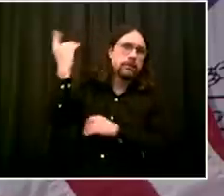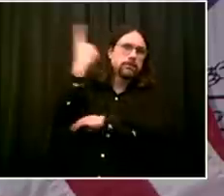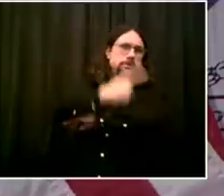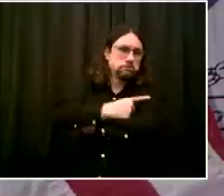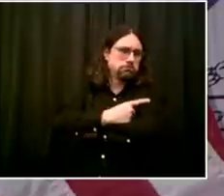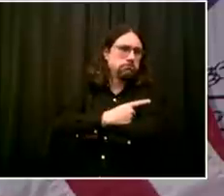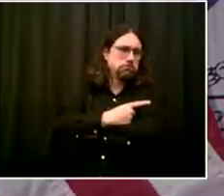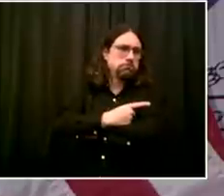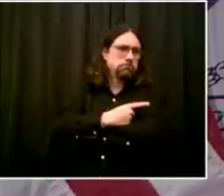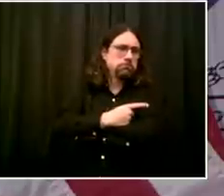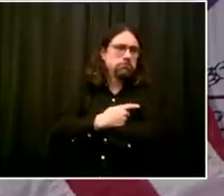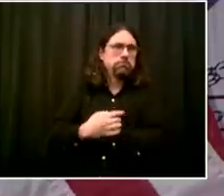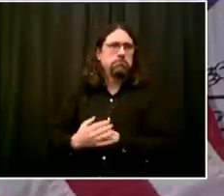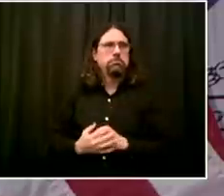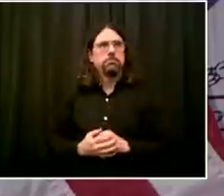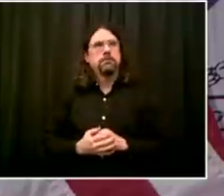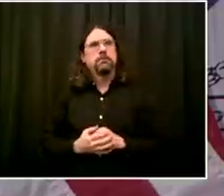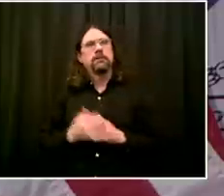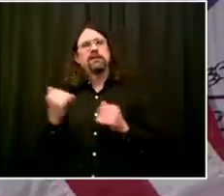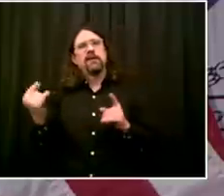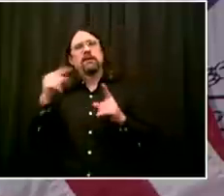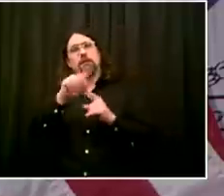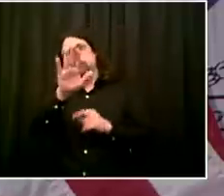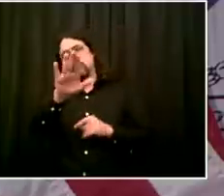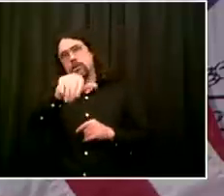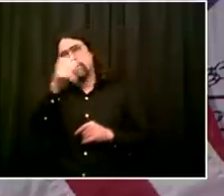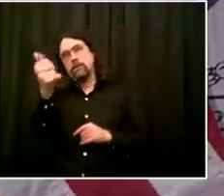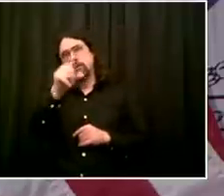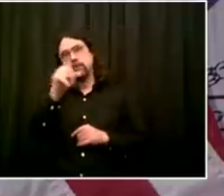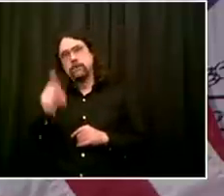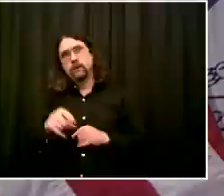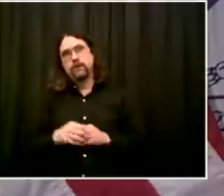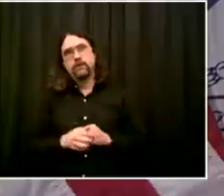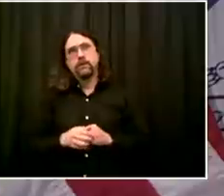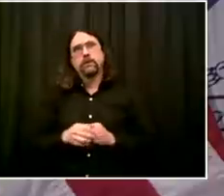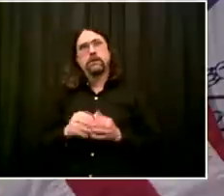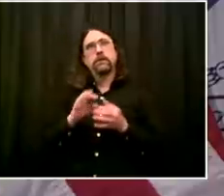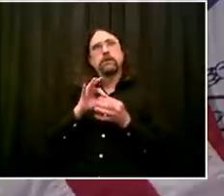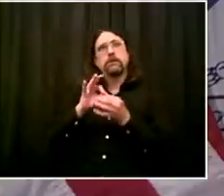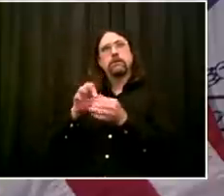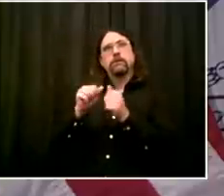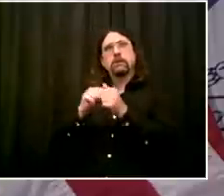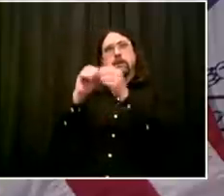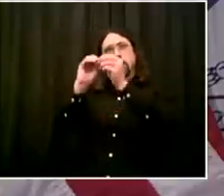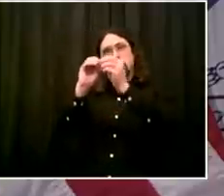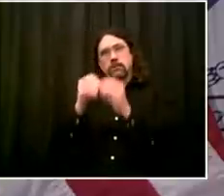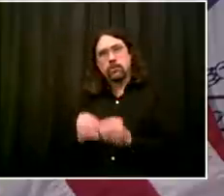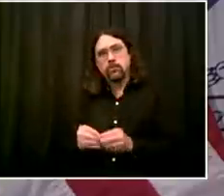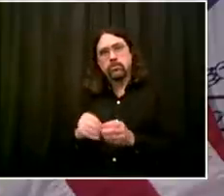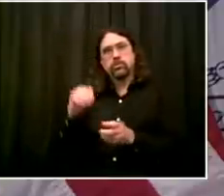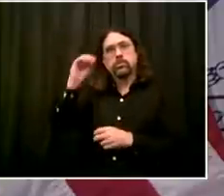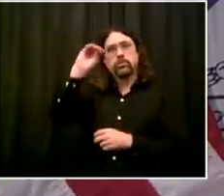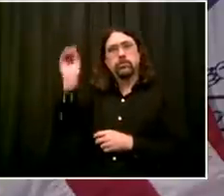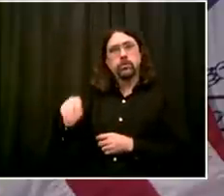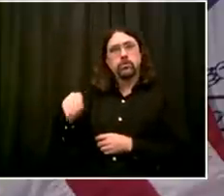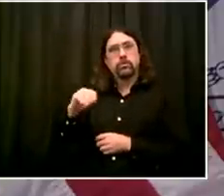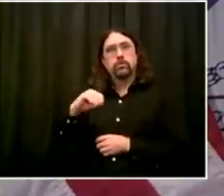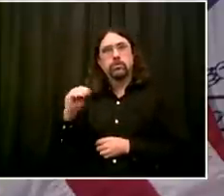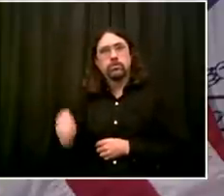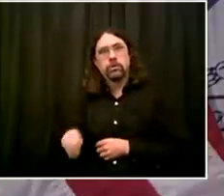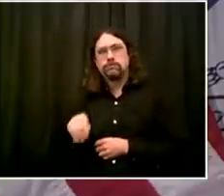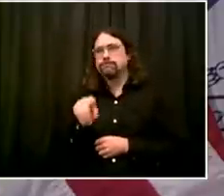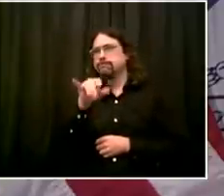you must be reading my mind because there's a conversation we had in some detail yesterday, uh, here at city hall about